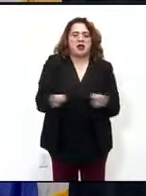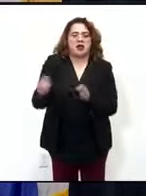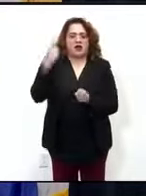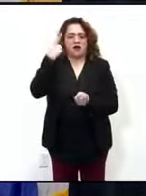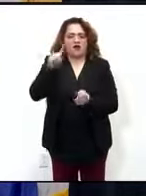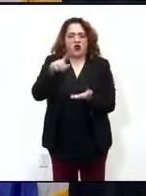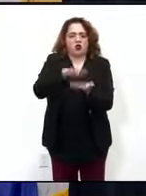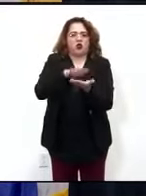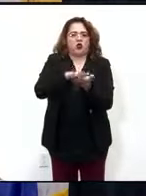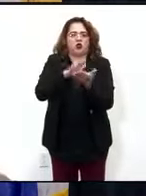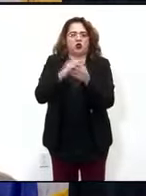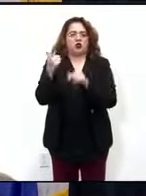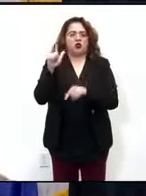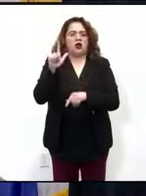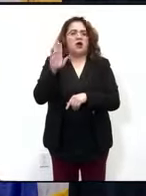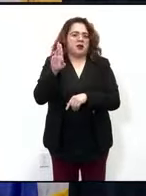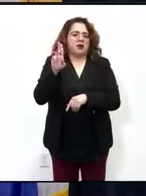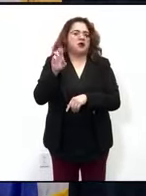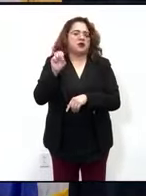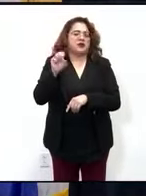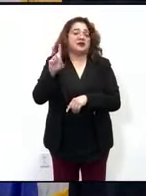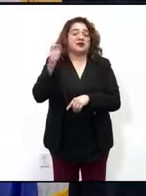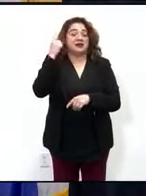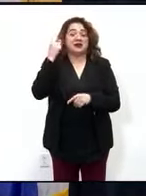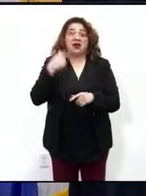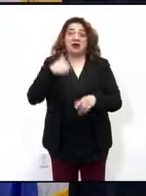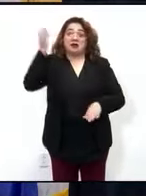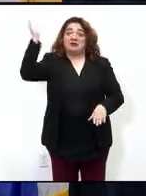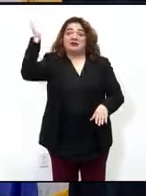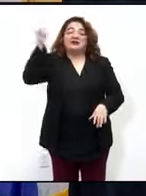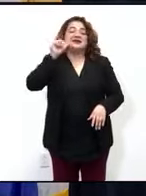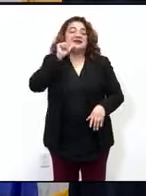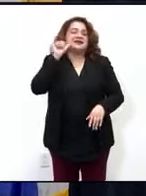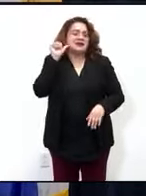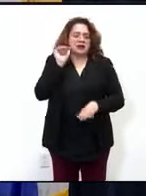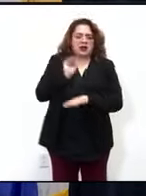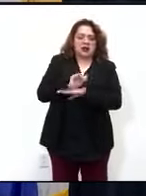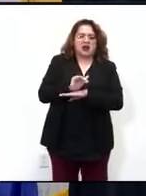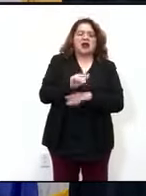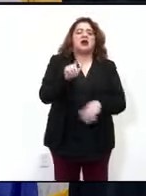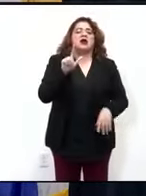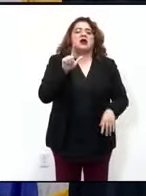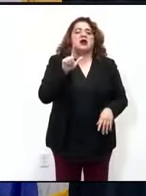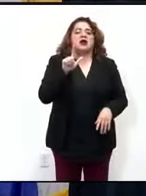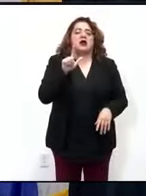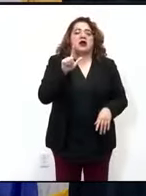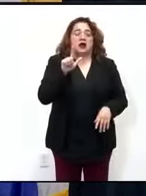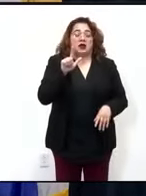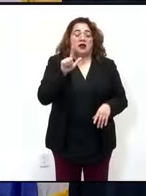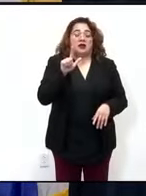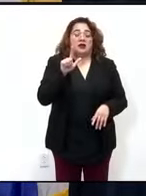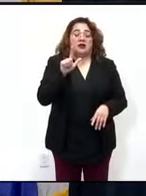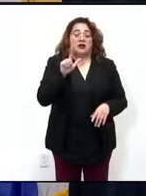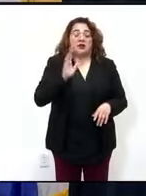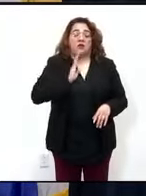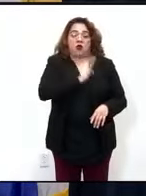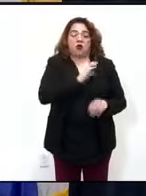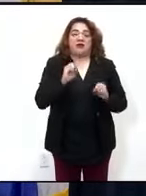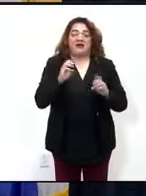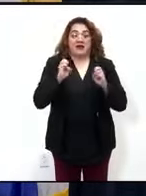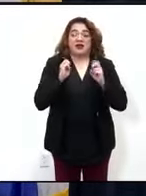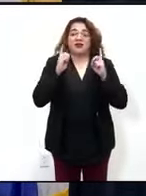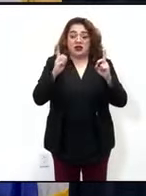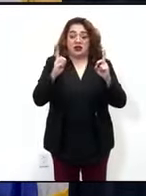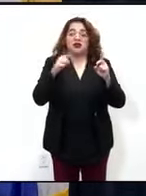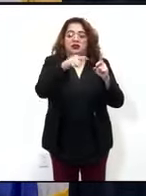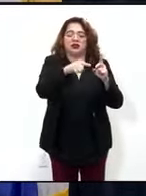In addition the presentation that we made to our board of education last evening is on our coronavirus website page and is a good resource for